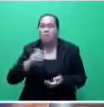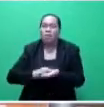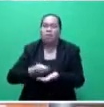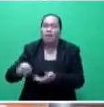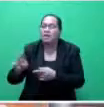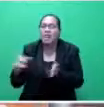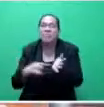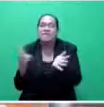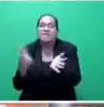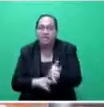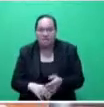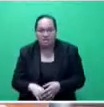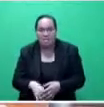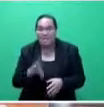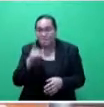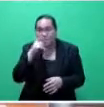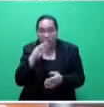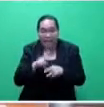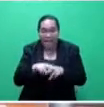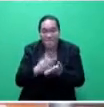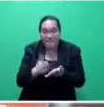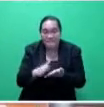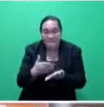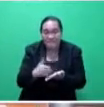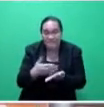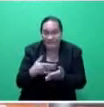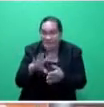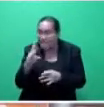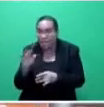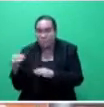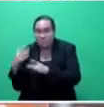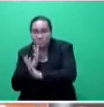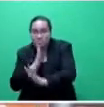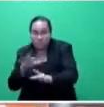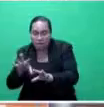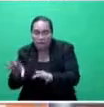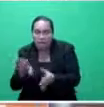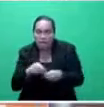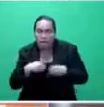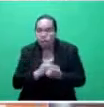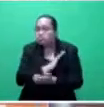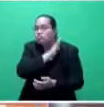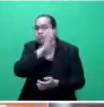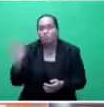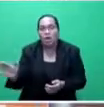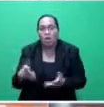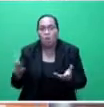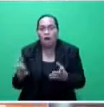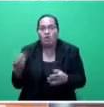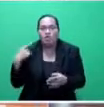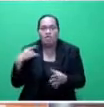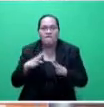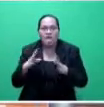We were told stories that people are receiving funds from FNPF in Ellery Street and going straight to some of the duty-free